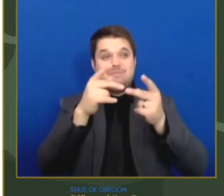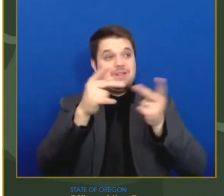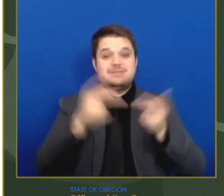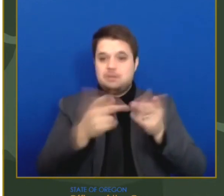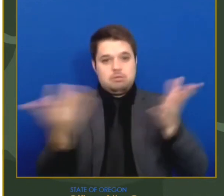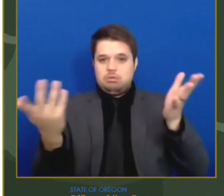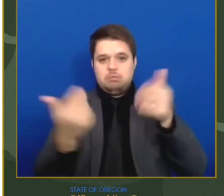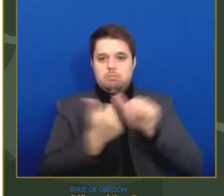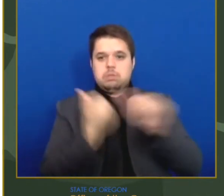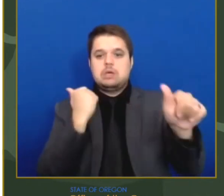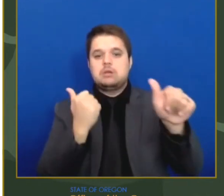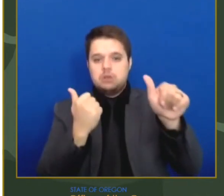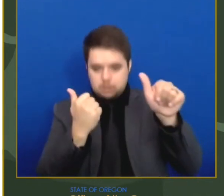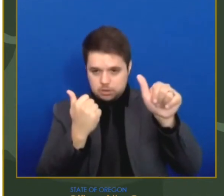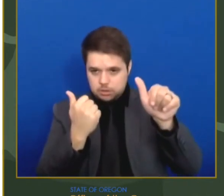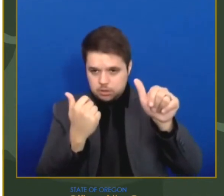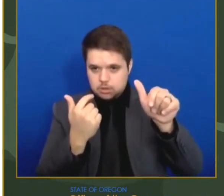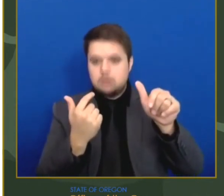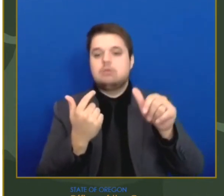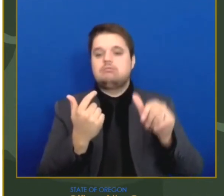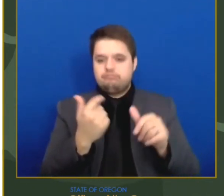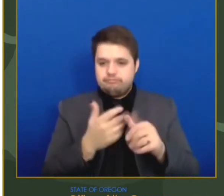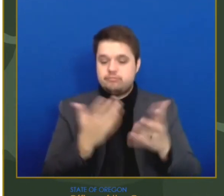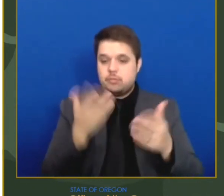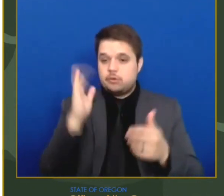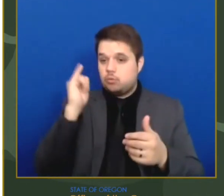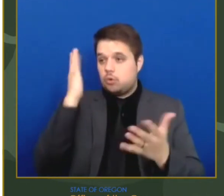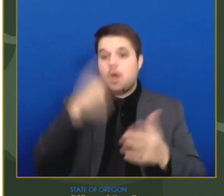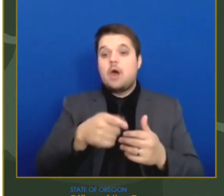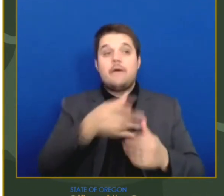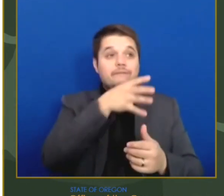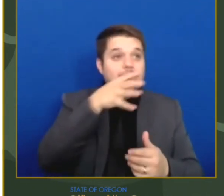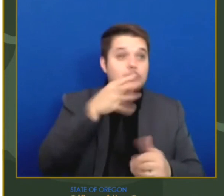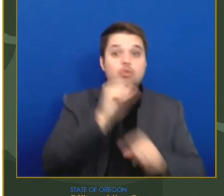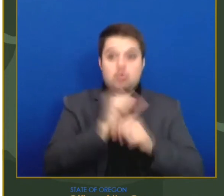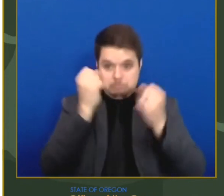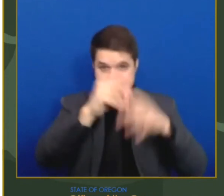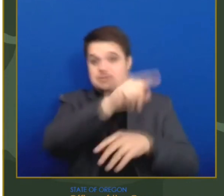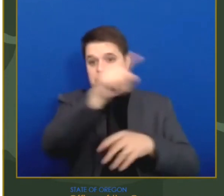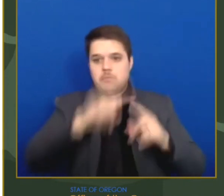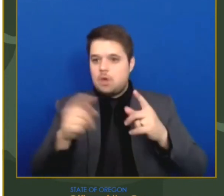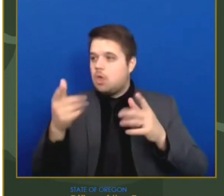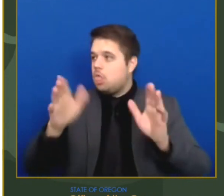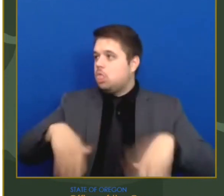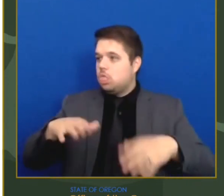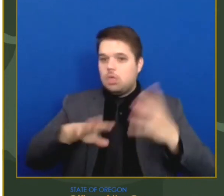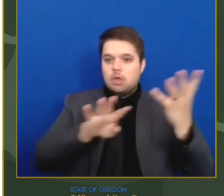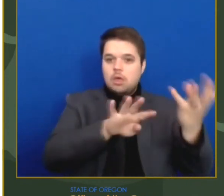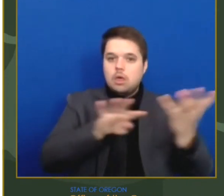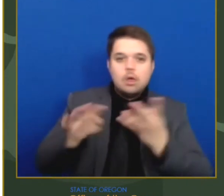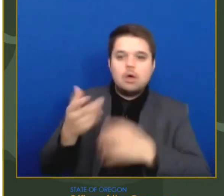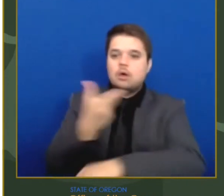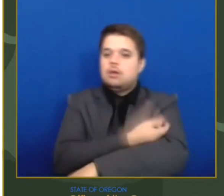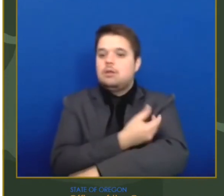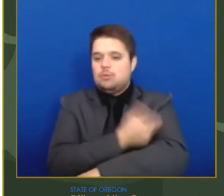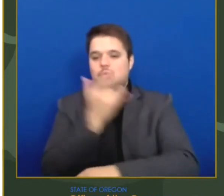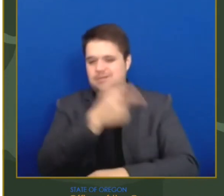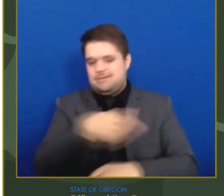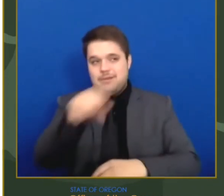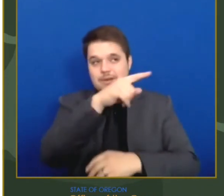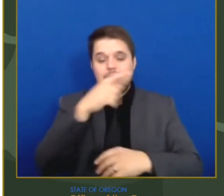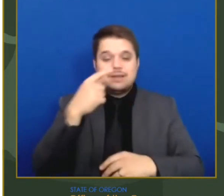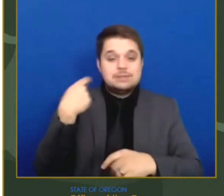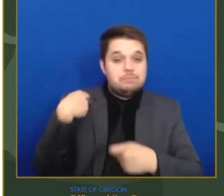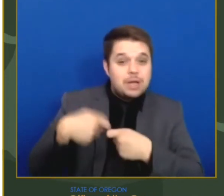Umatilla counties serve a population that is over 95% Latino and Latina. In communities that have seen some of the highest coronavirus